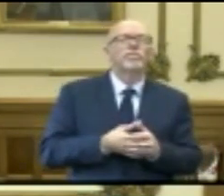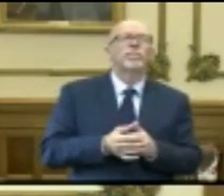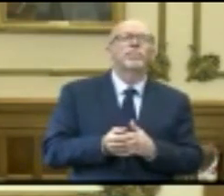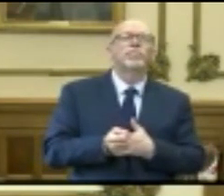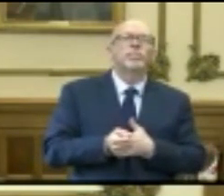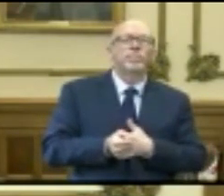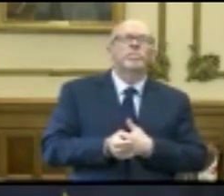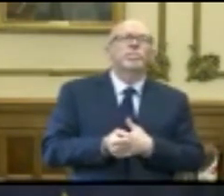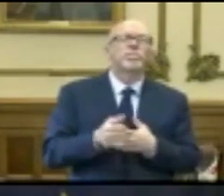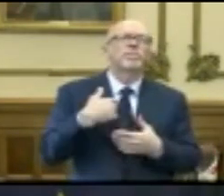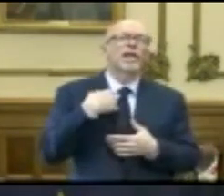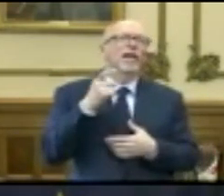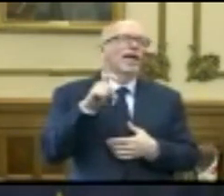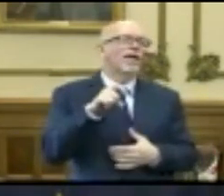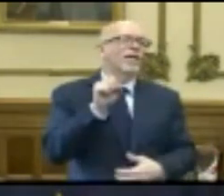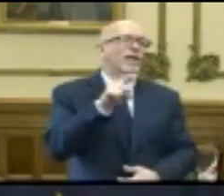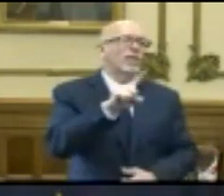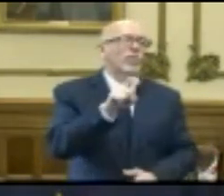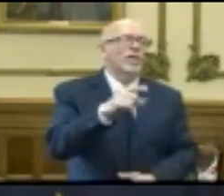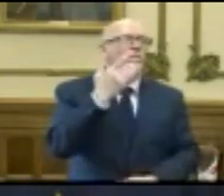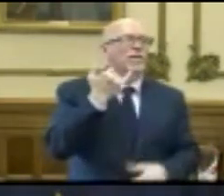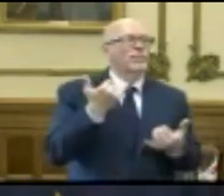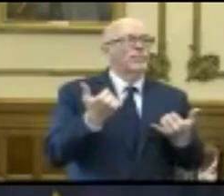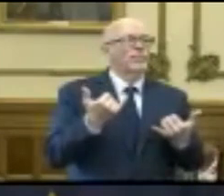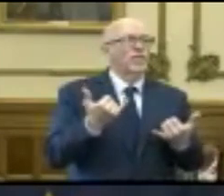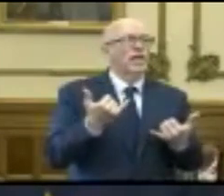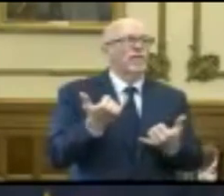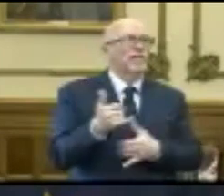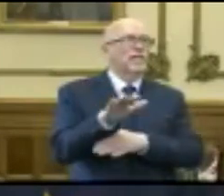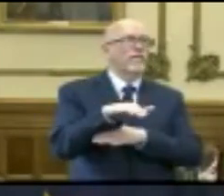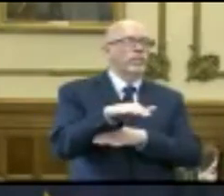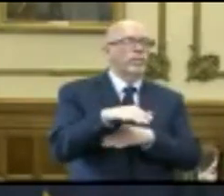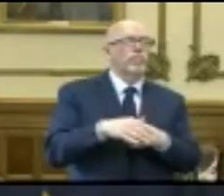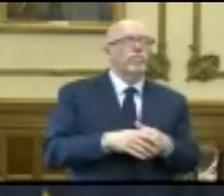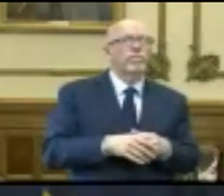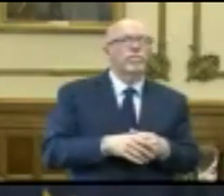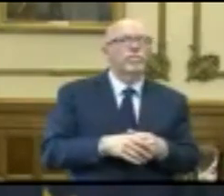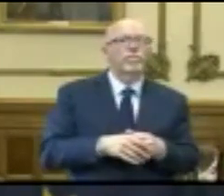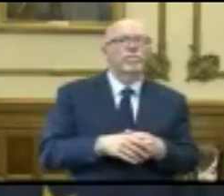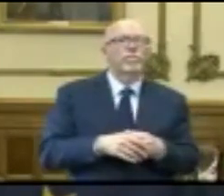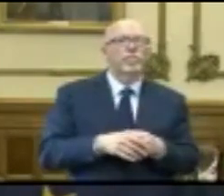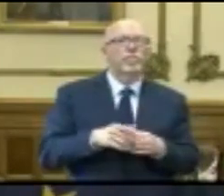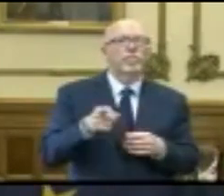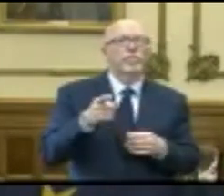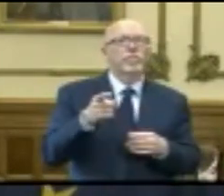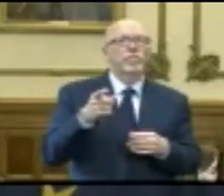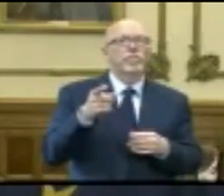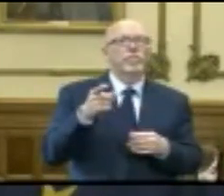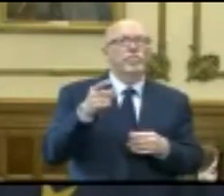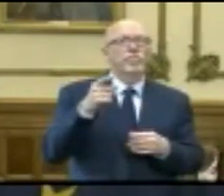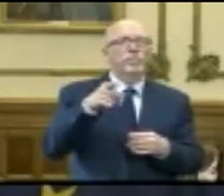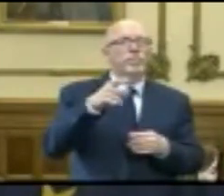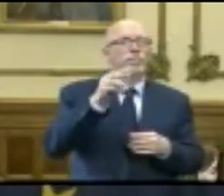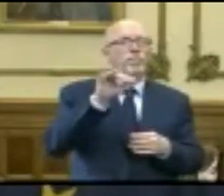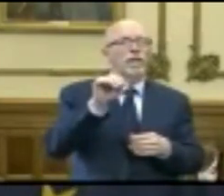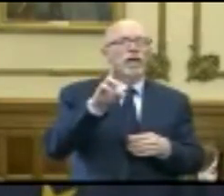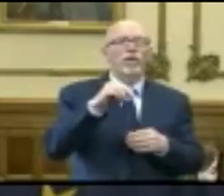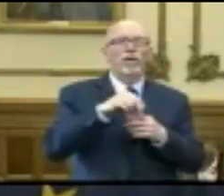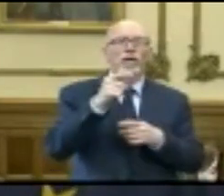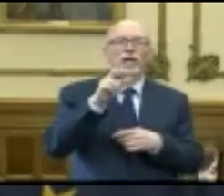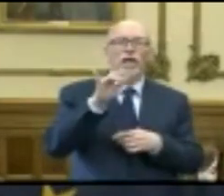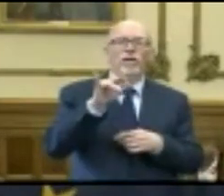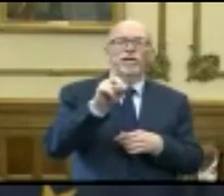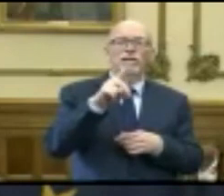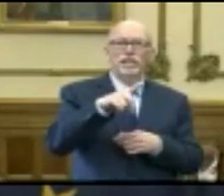I've got to ask this question because today, this afternoon, the mayor of Gary, Indiana, has sent out a